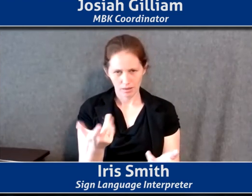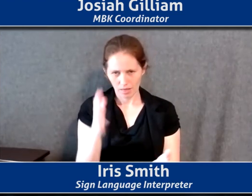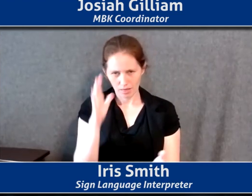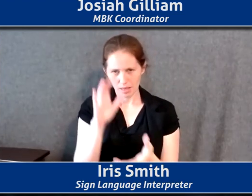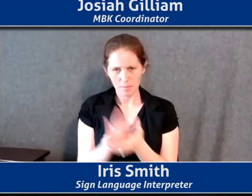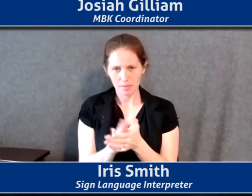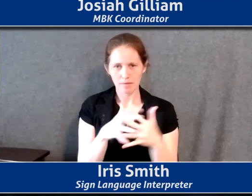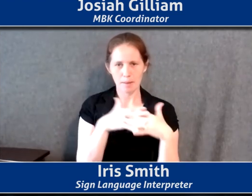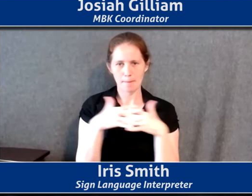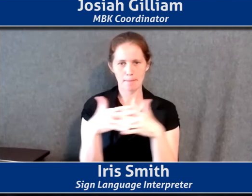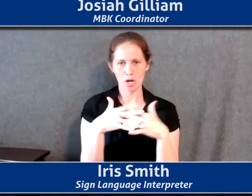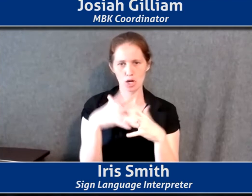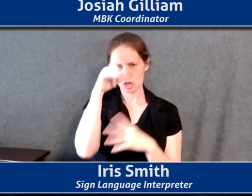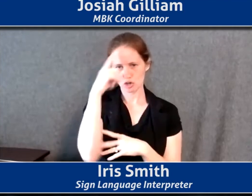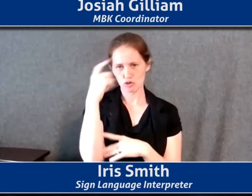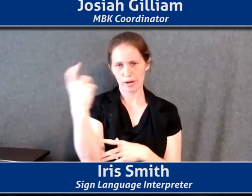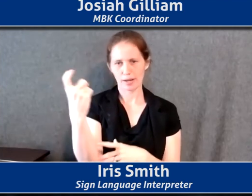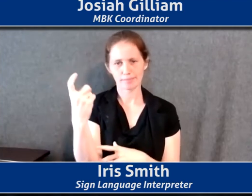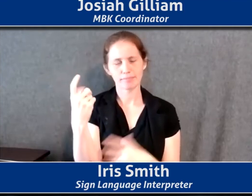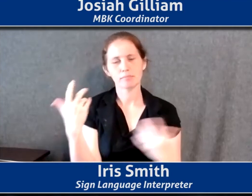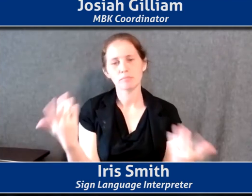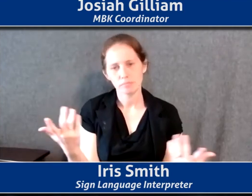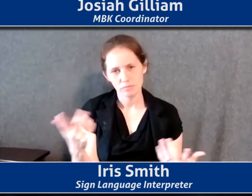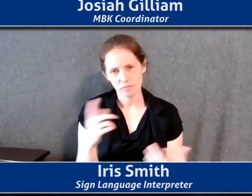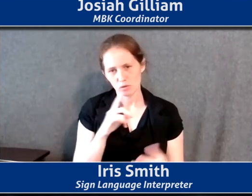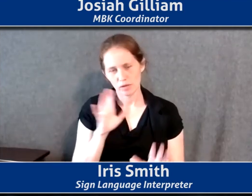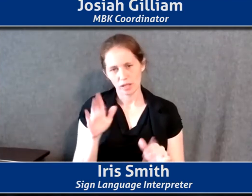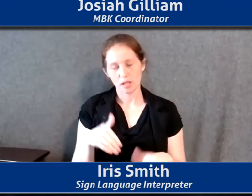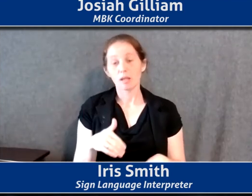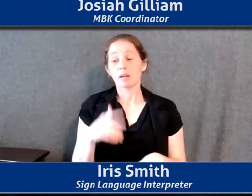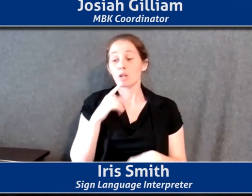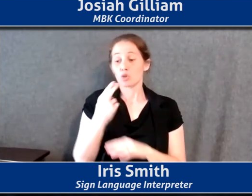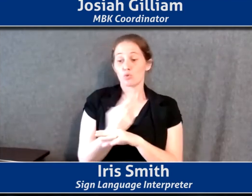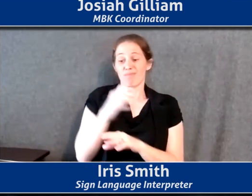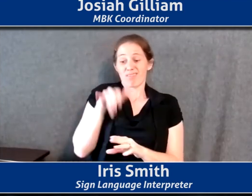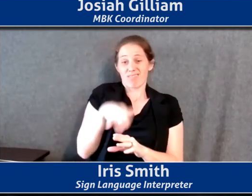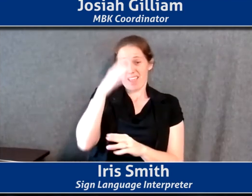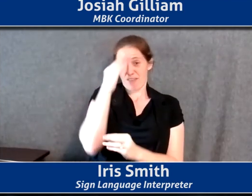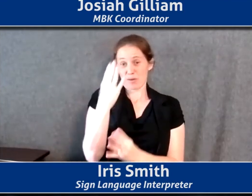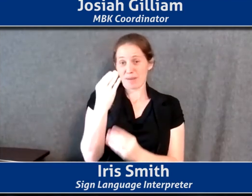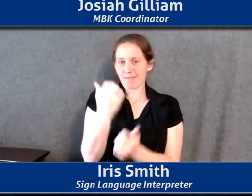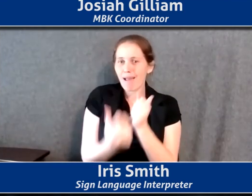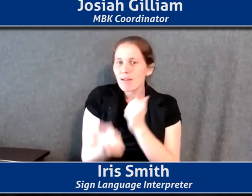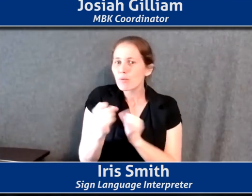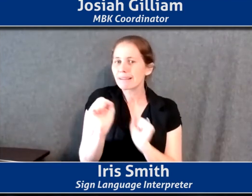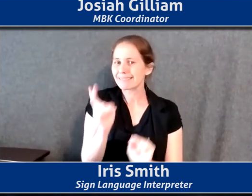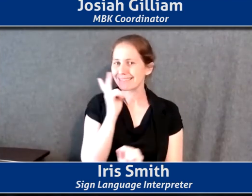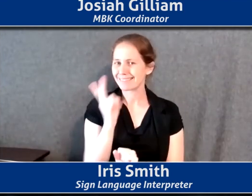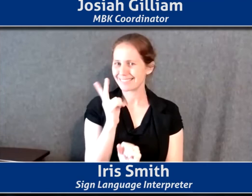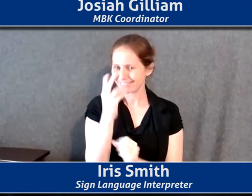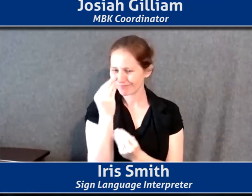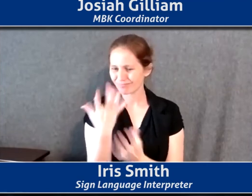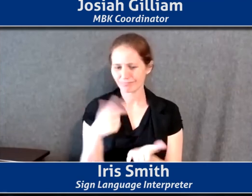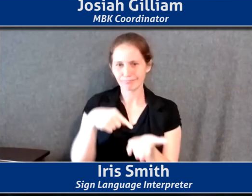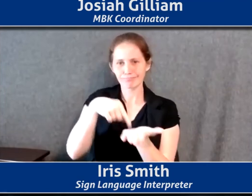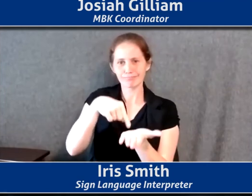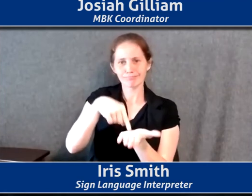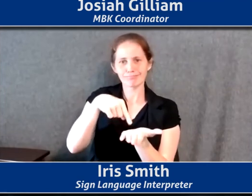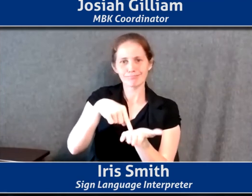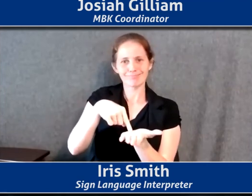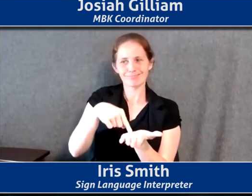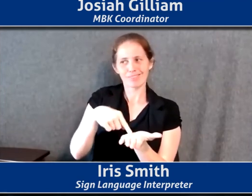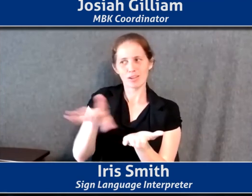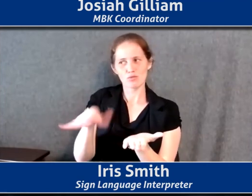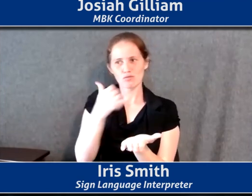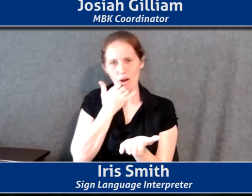American dream, pull yourself up by your bootstraps by using the data that is publicly available. Um, the report says you